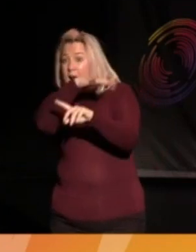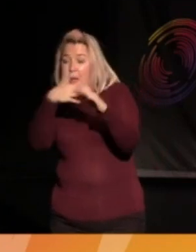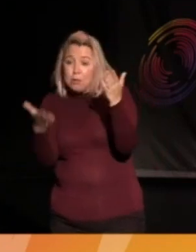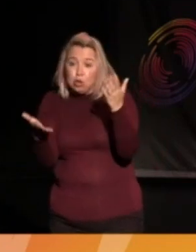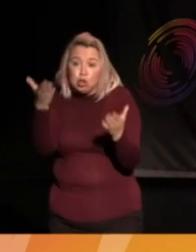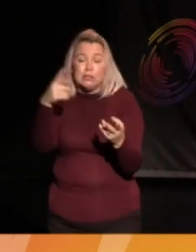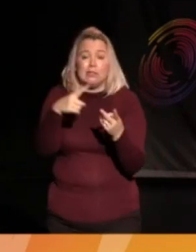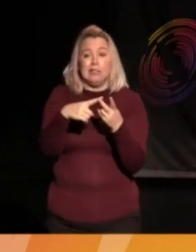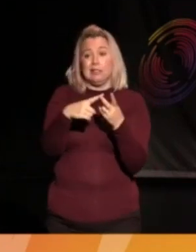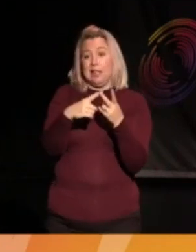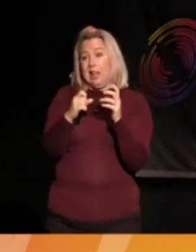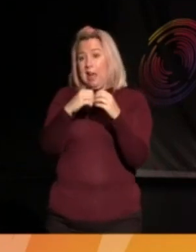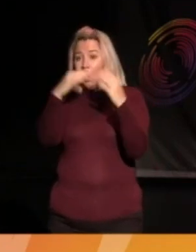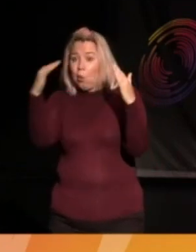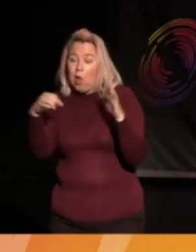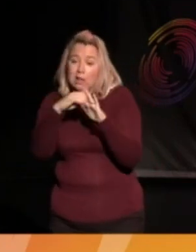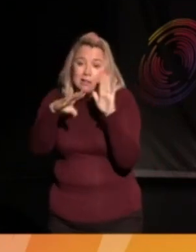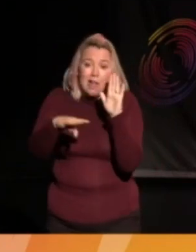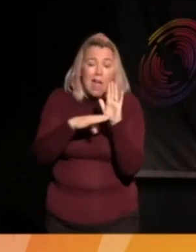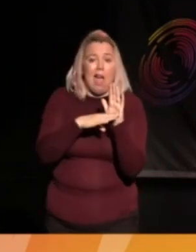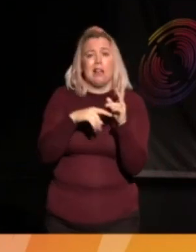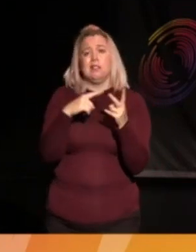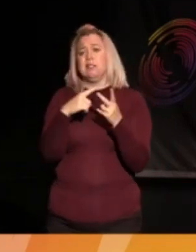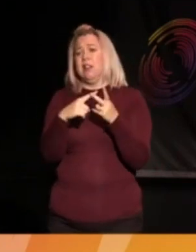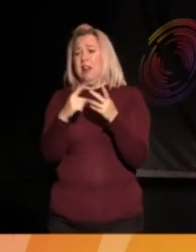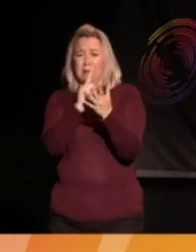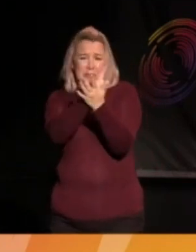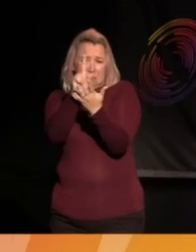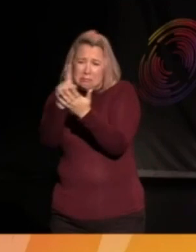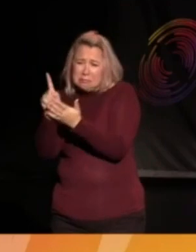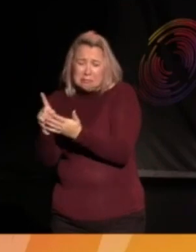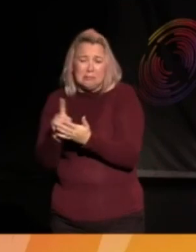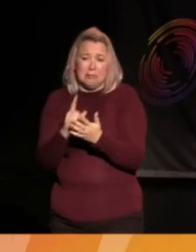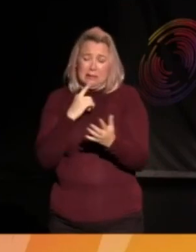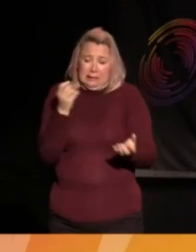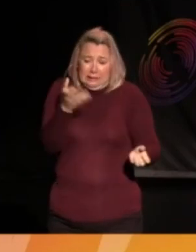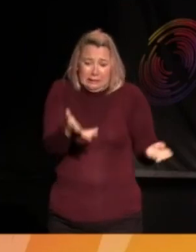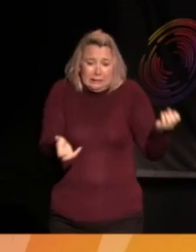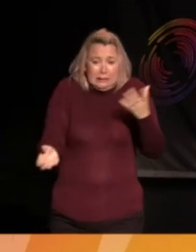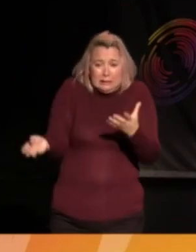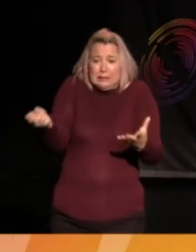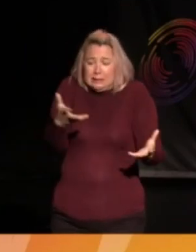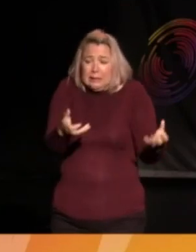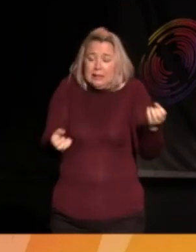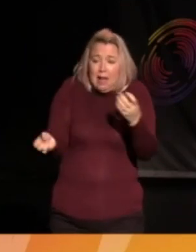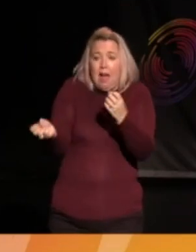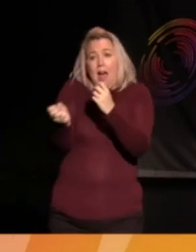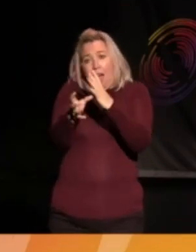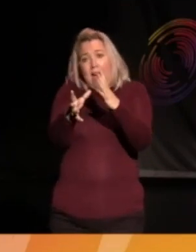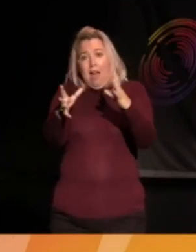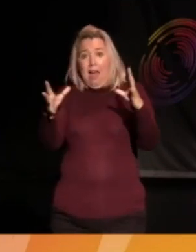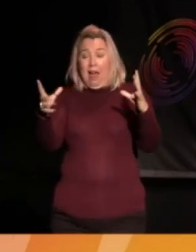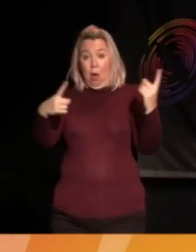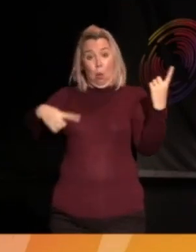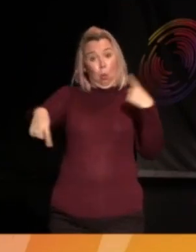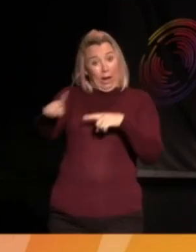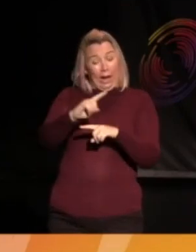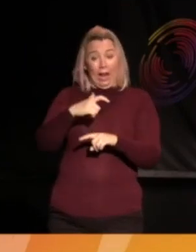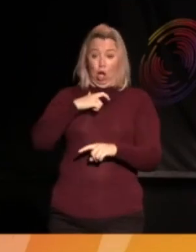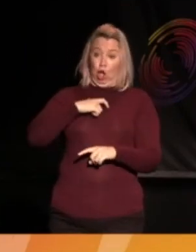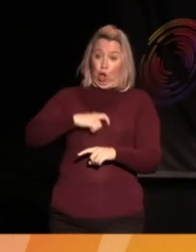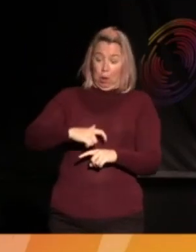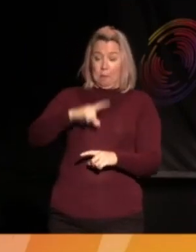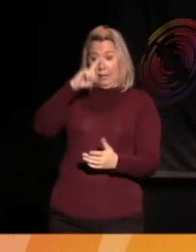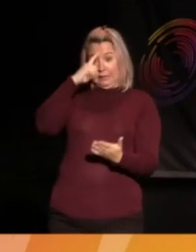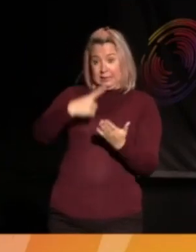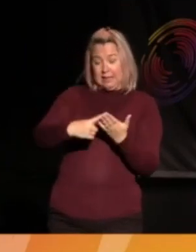Act, all of it makes an incredible tapestry, actually, of the things that humans have decided that